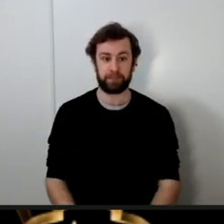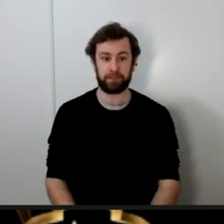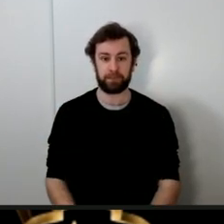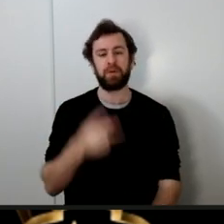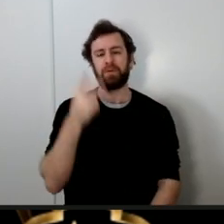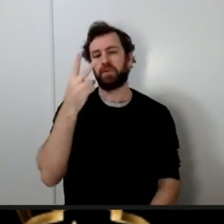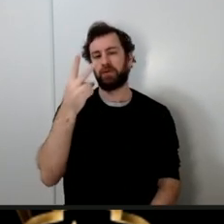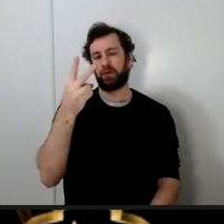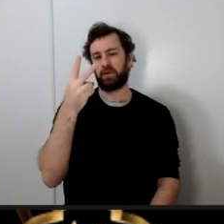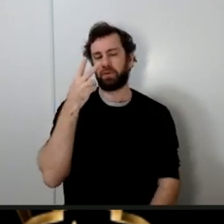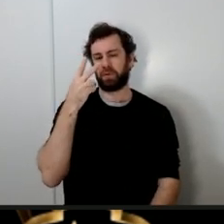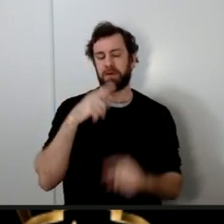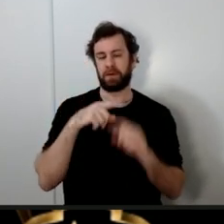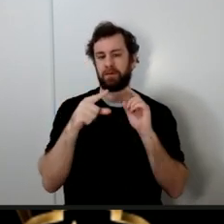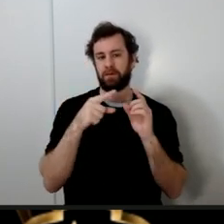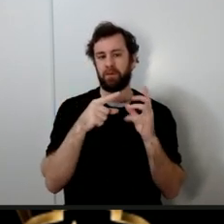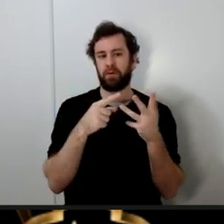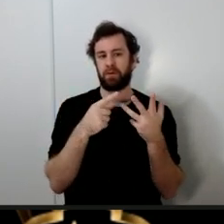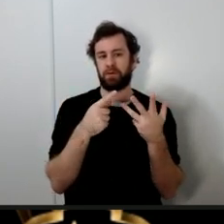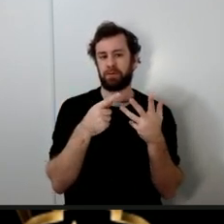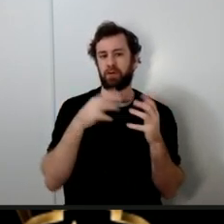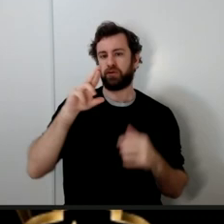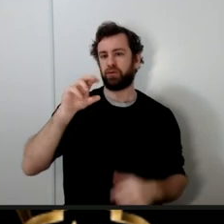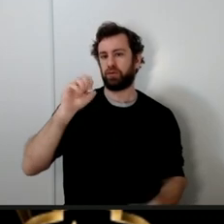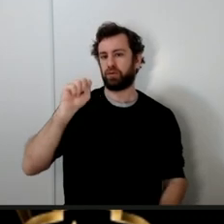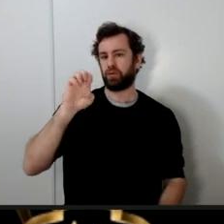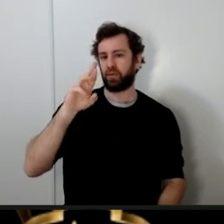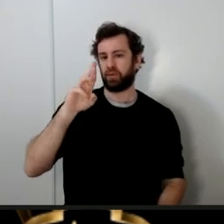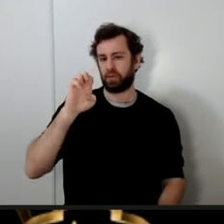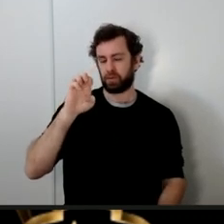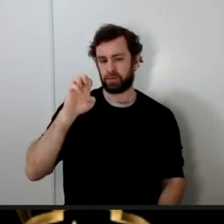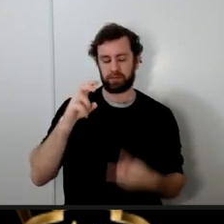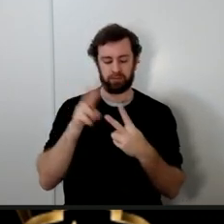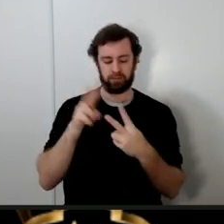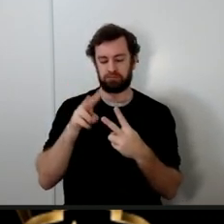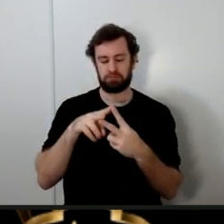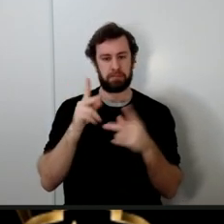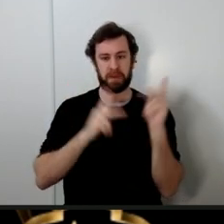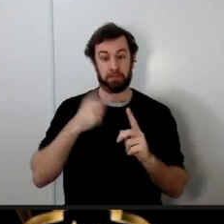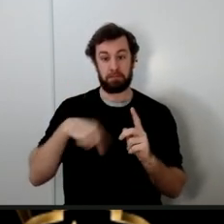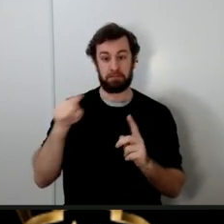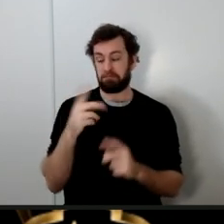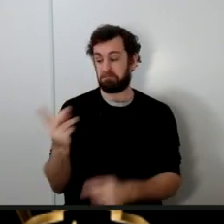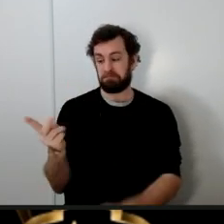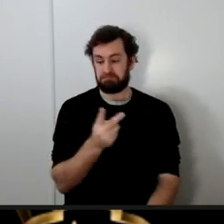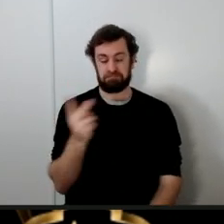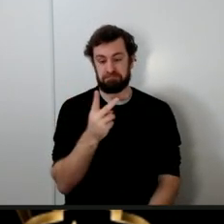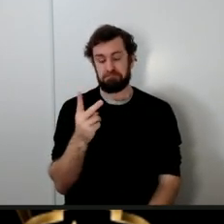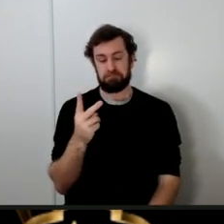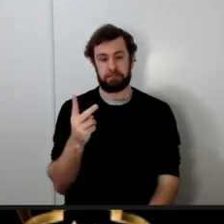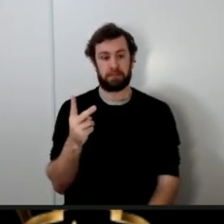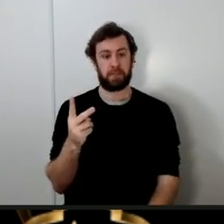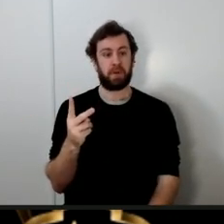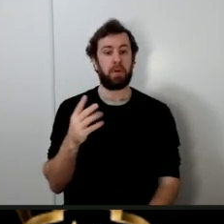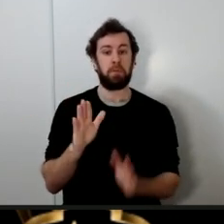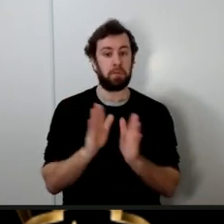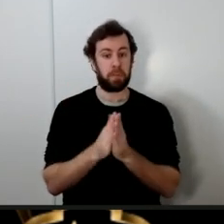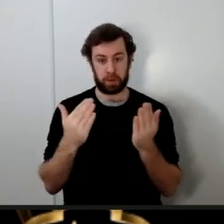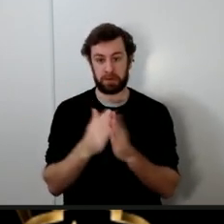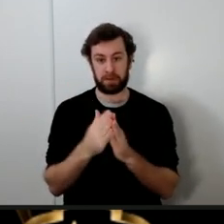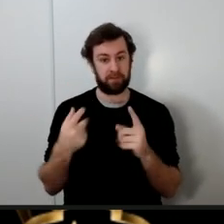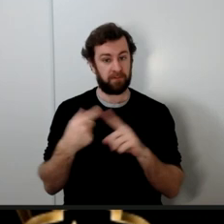example Sahih Bukhari and Sahih Muslim these two prominent books of hadith